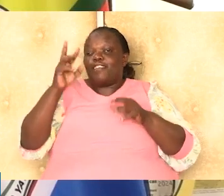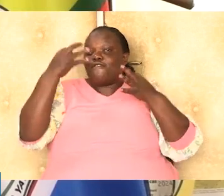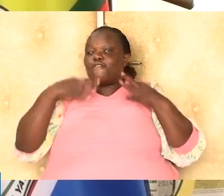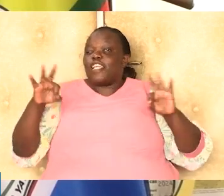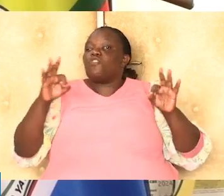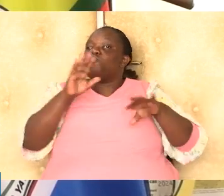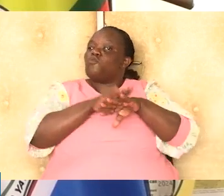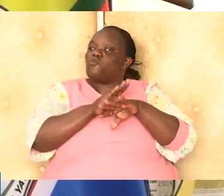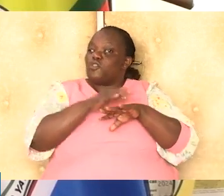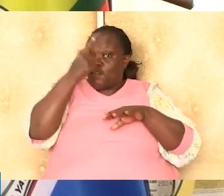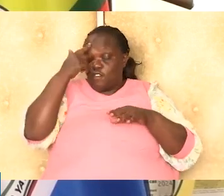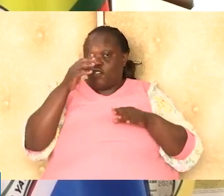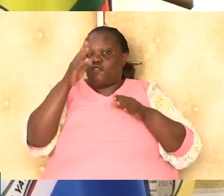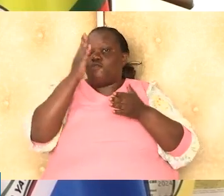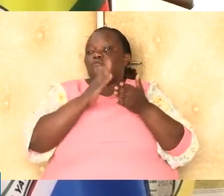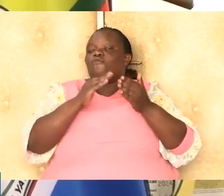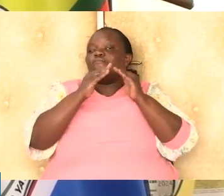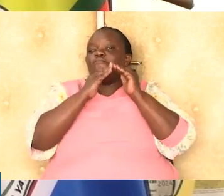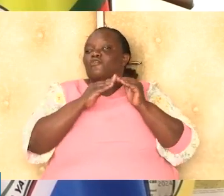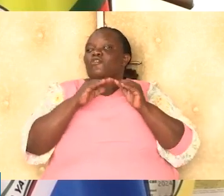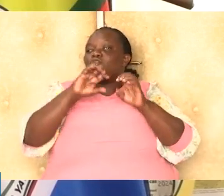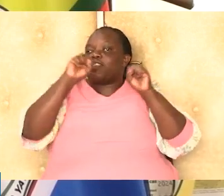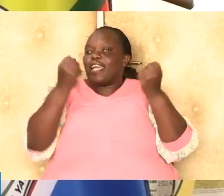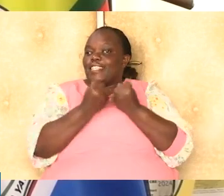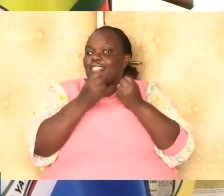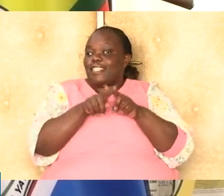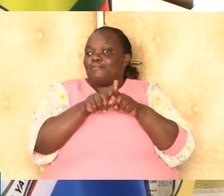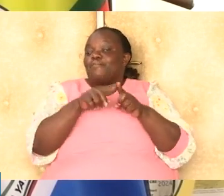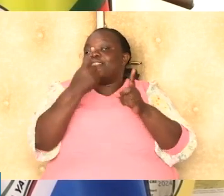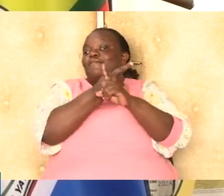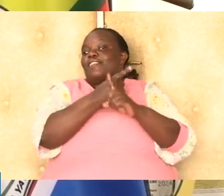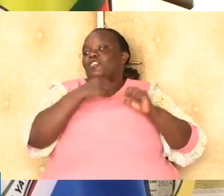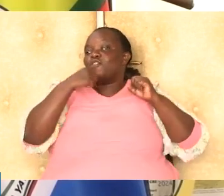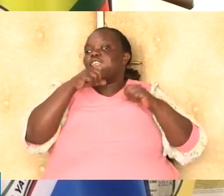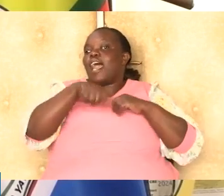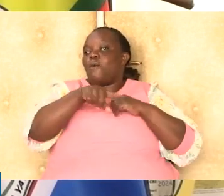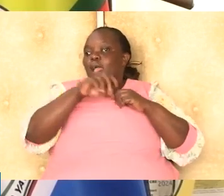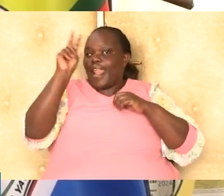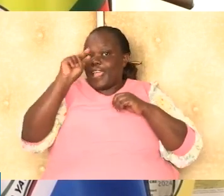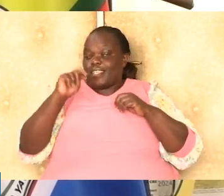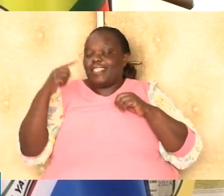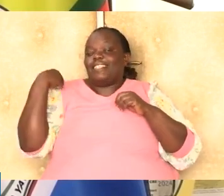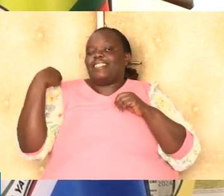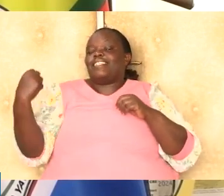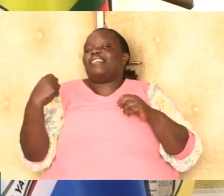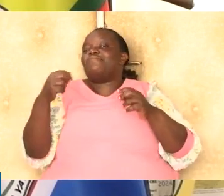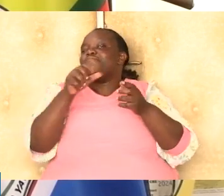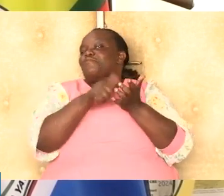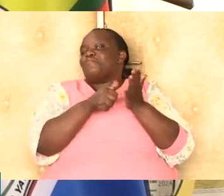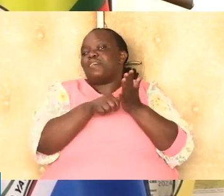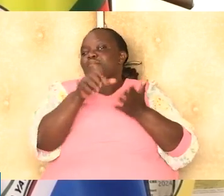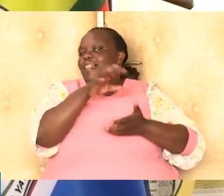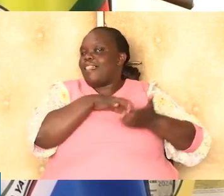democratic society. The government affirms that religious diversity strengthens our nation. The recent discourse around freedom of worship